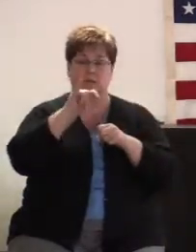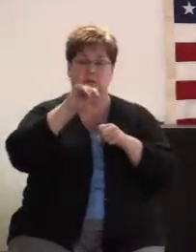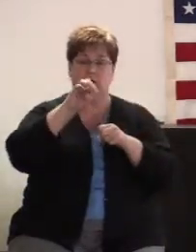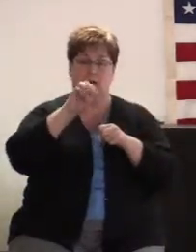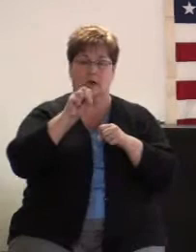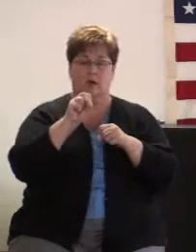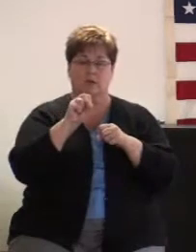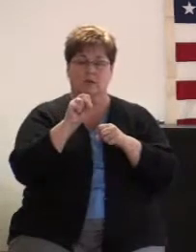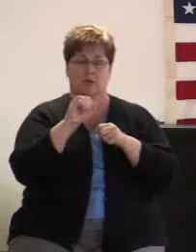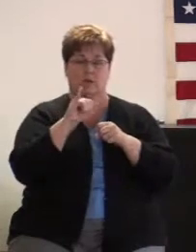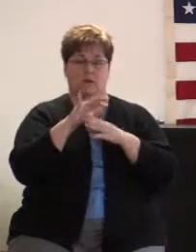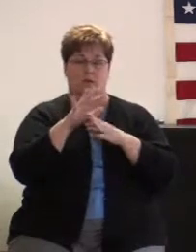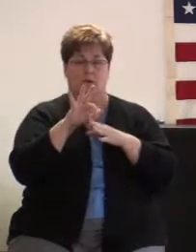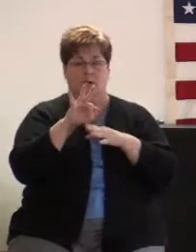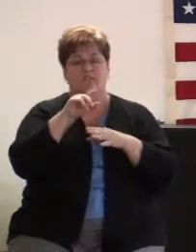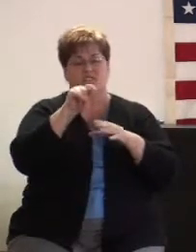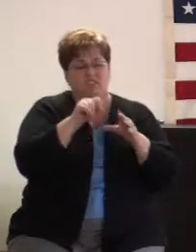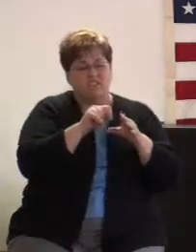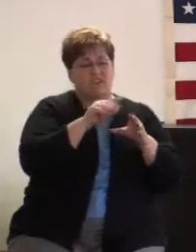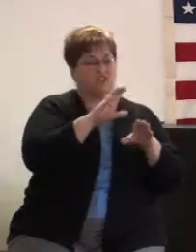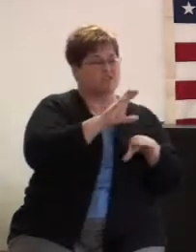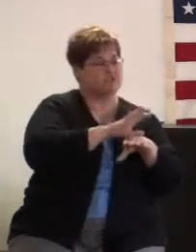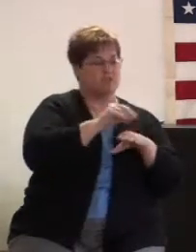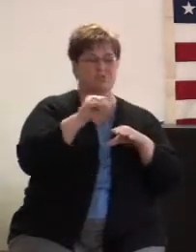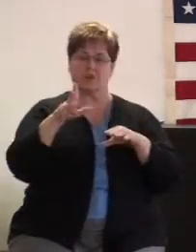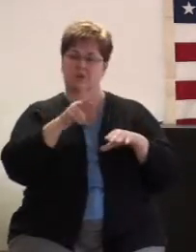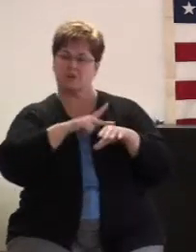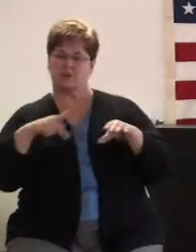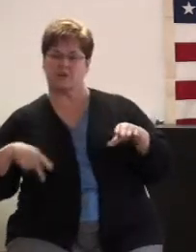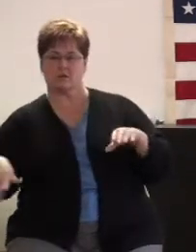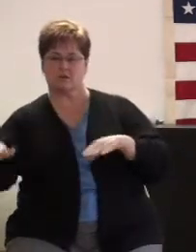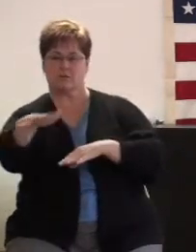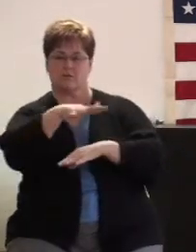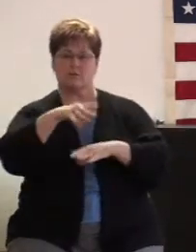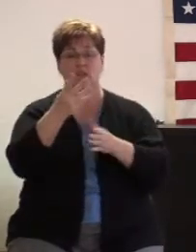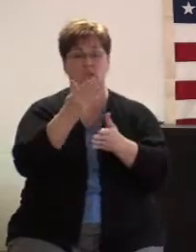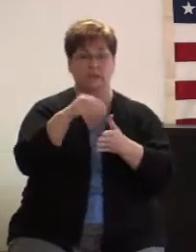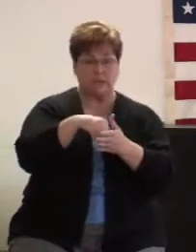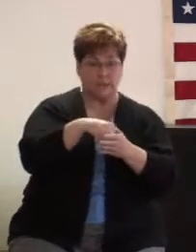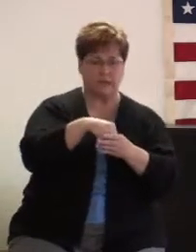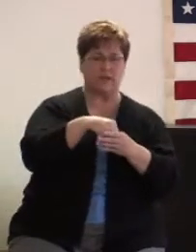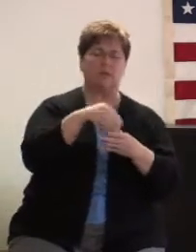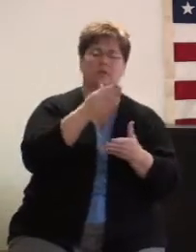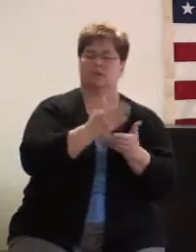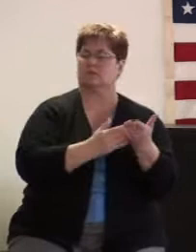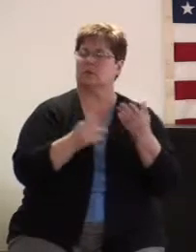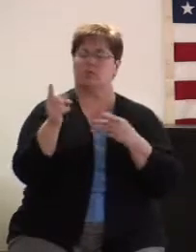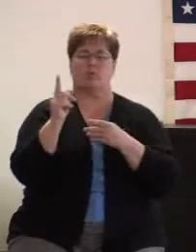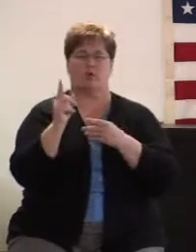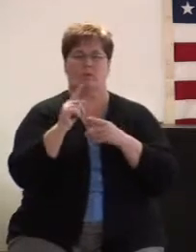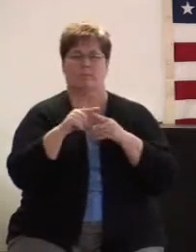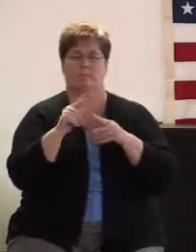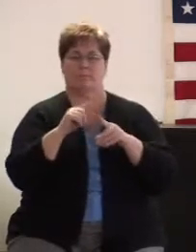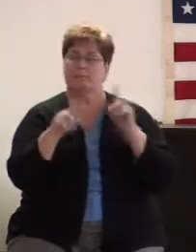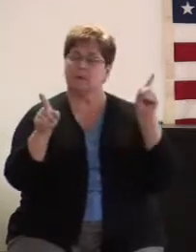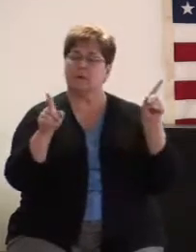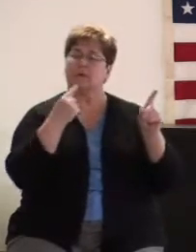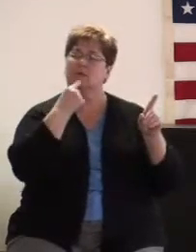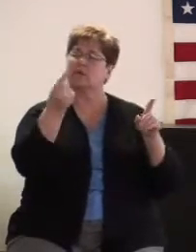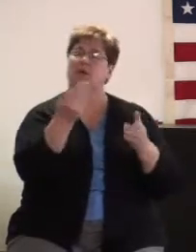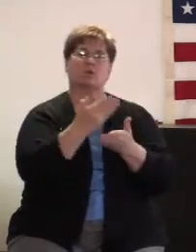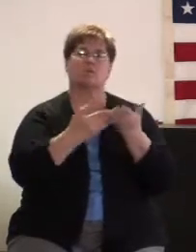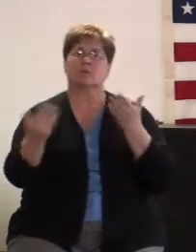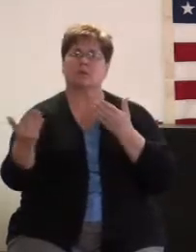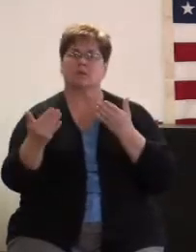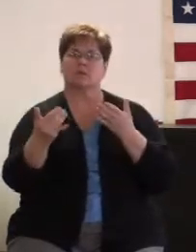will fit church and will fit kingdom in somewhere. But I want to tell you something it's